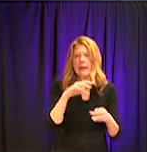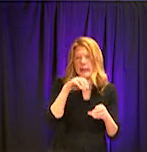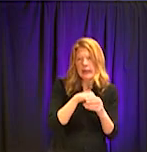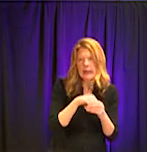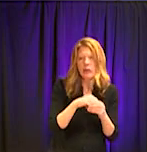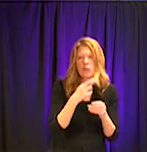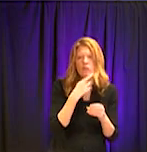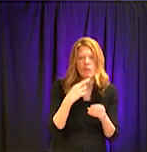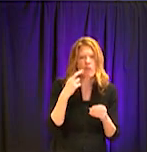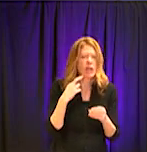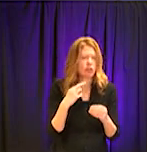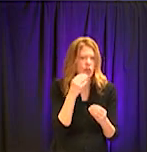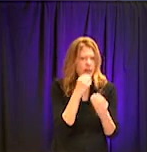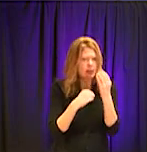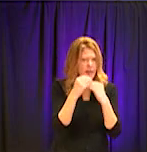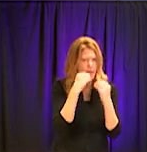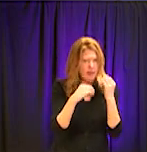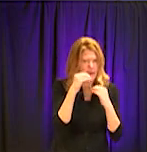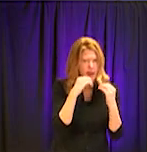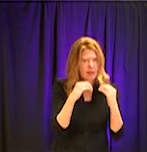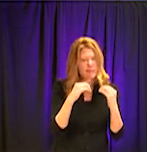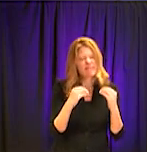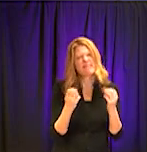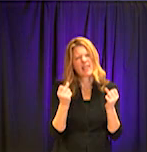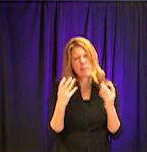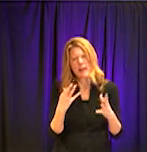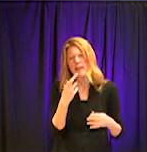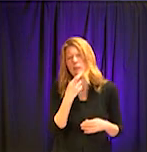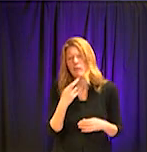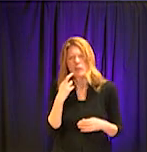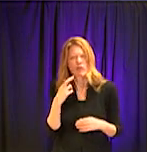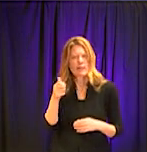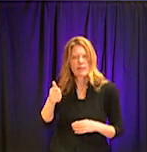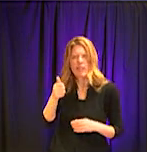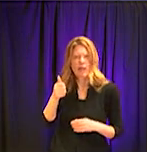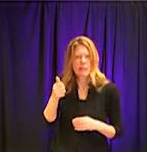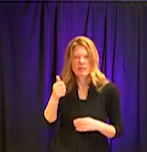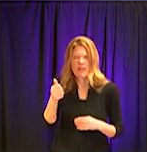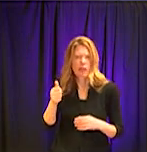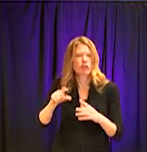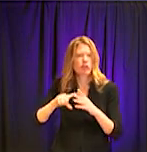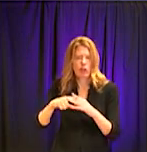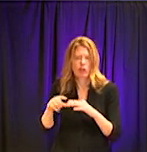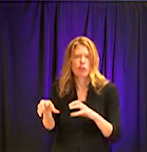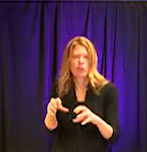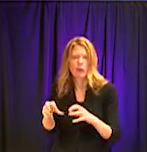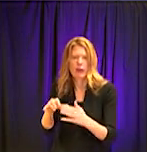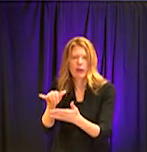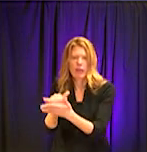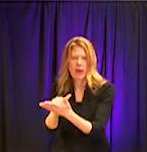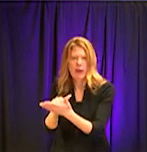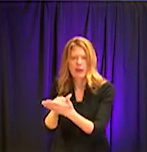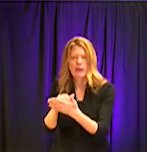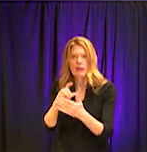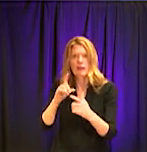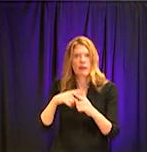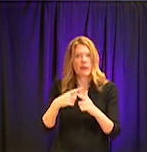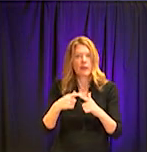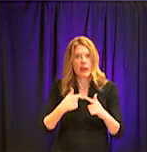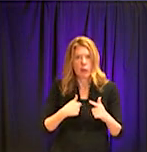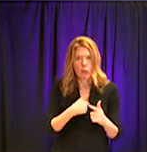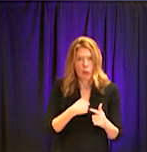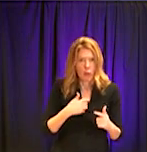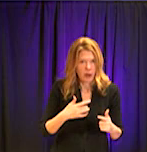many of our restaurants had already started doing that, but not all of them. And we just felt like there were